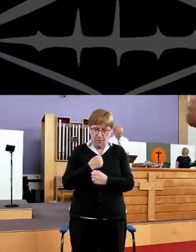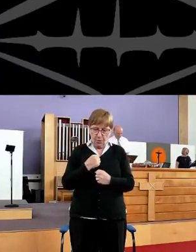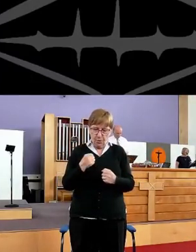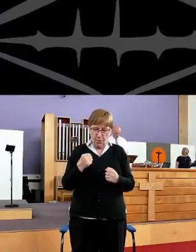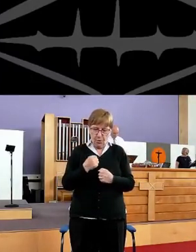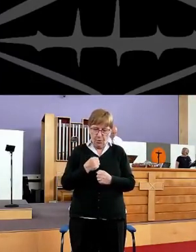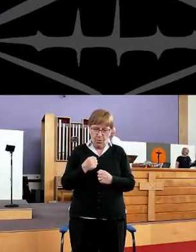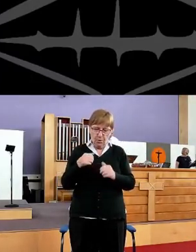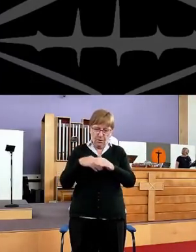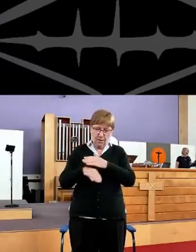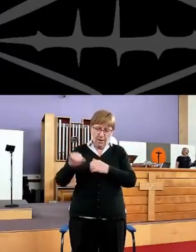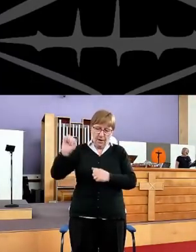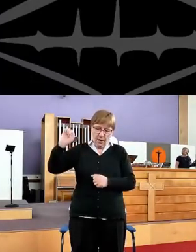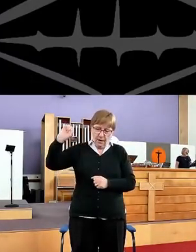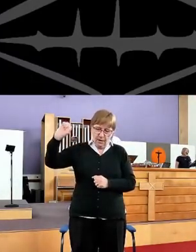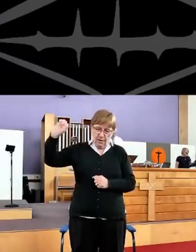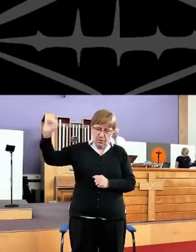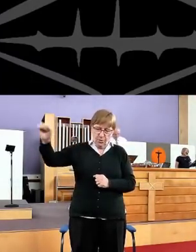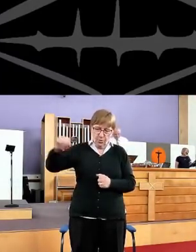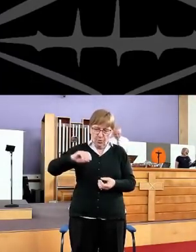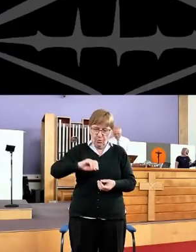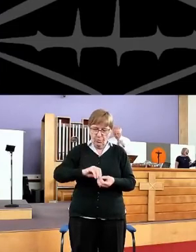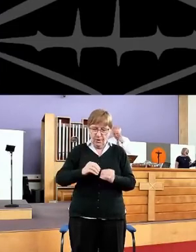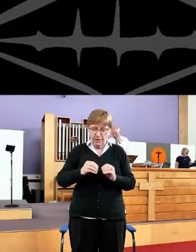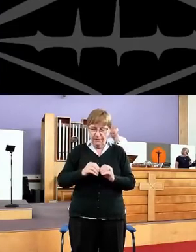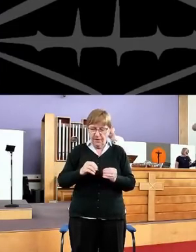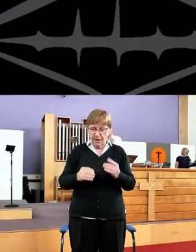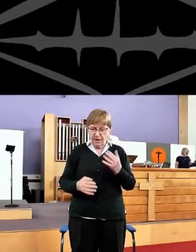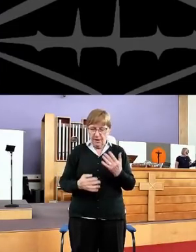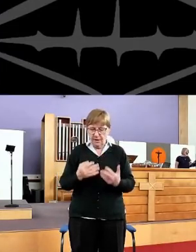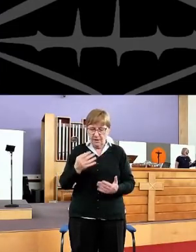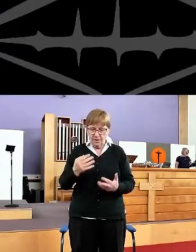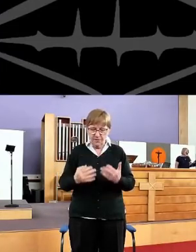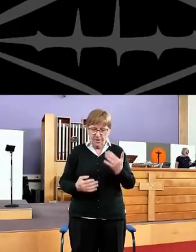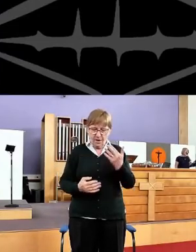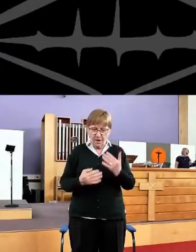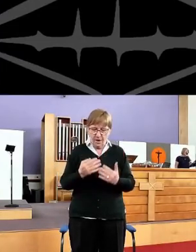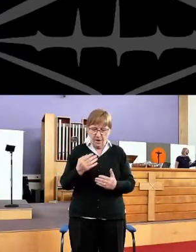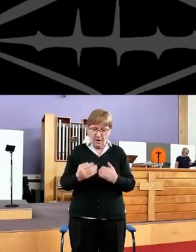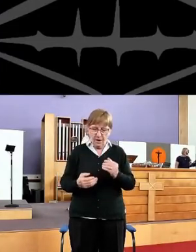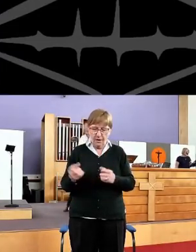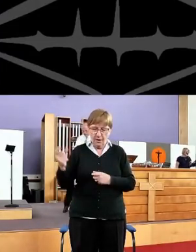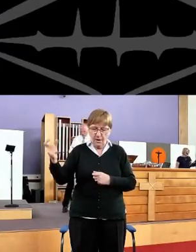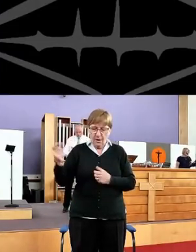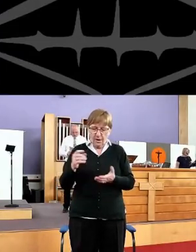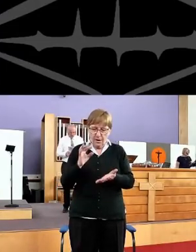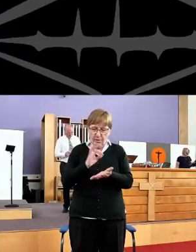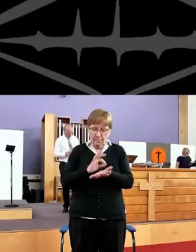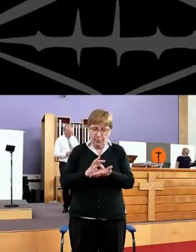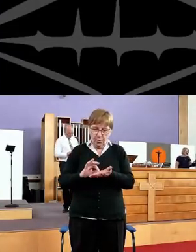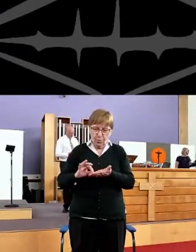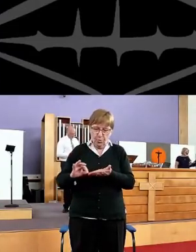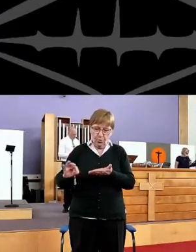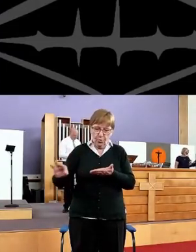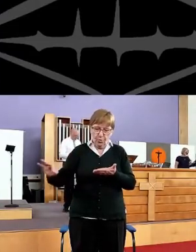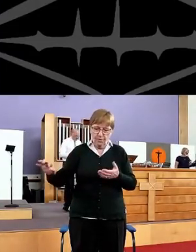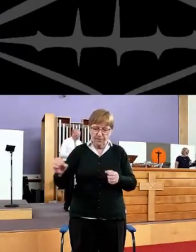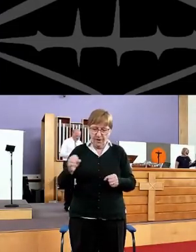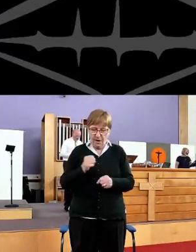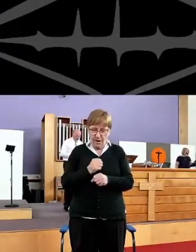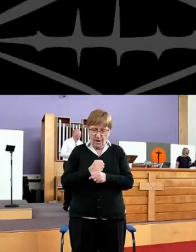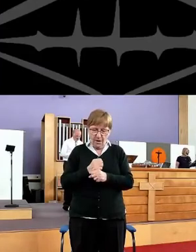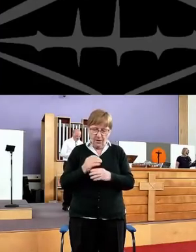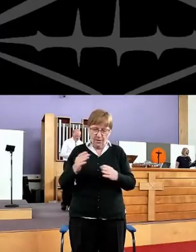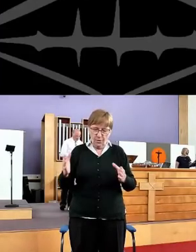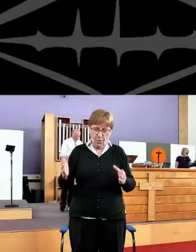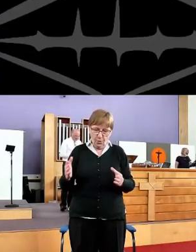and whole In your reviled sky Of you and